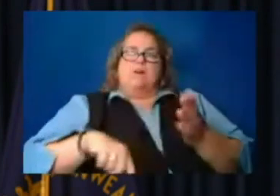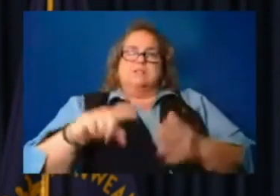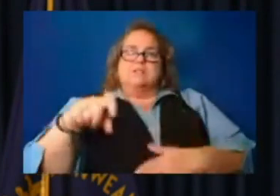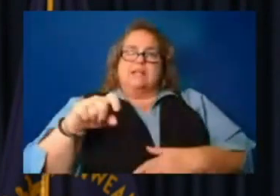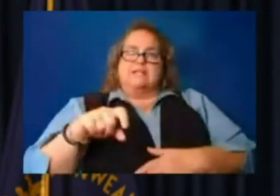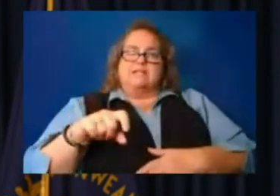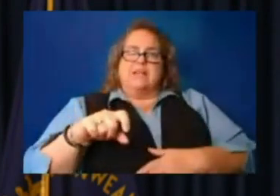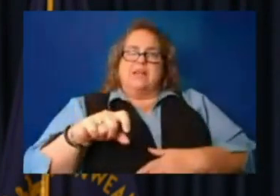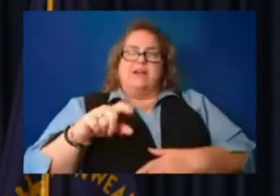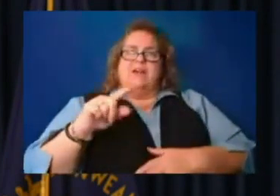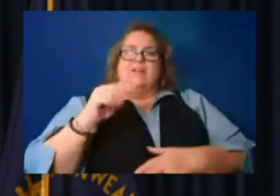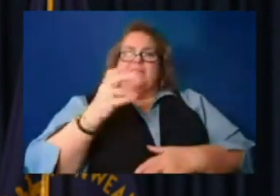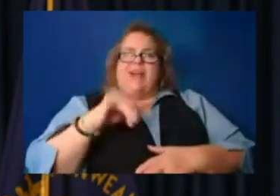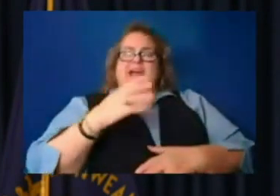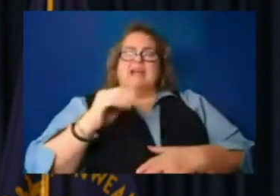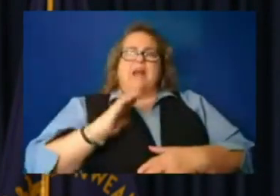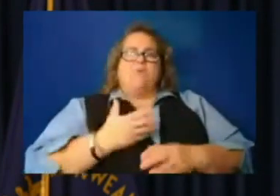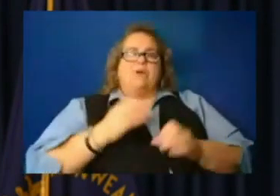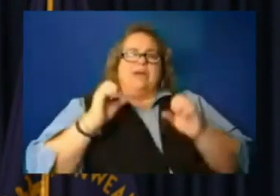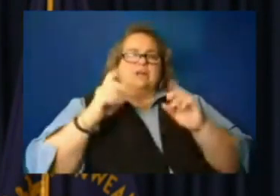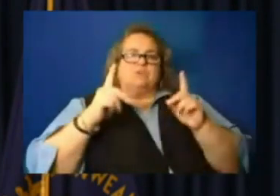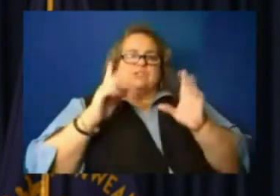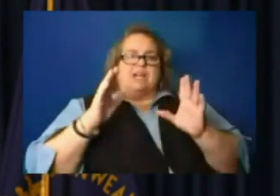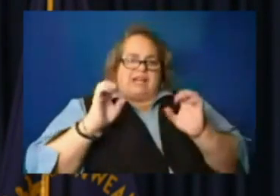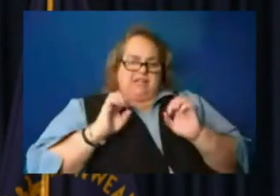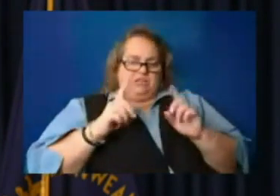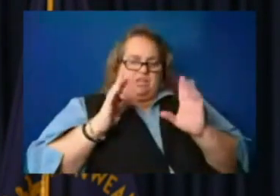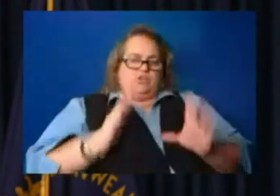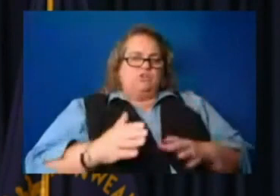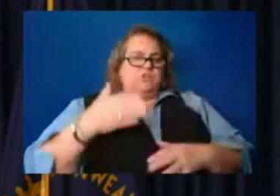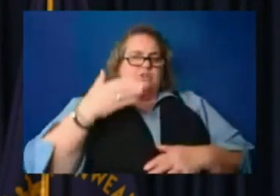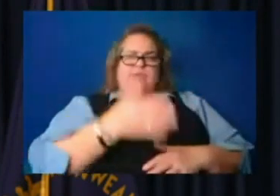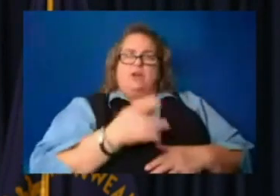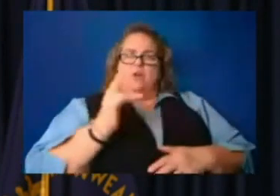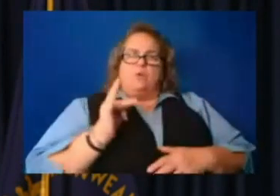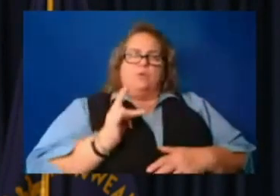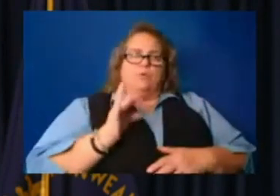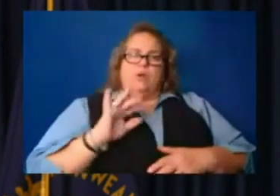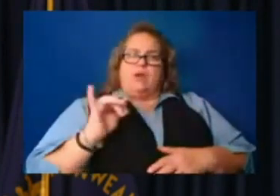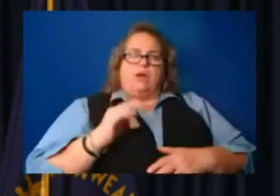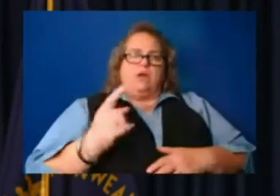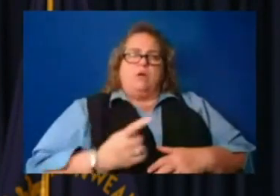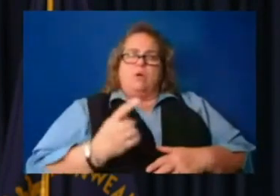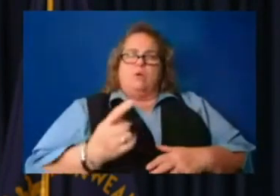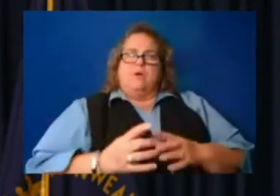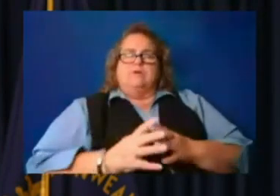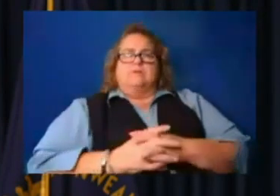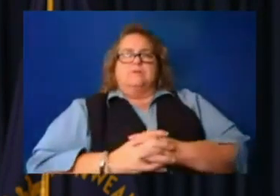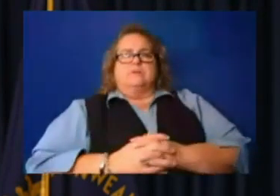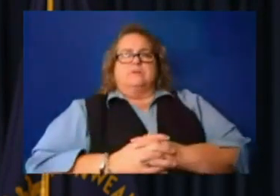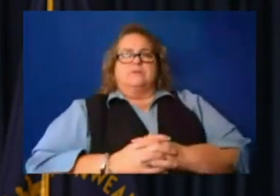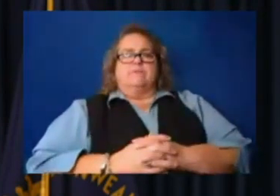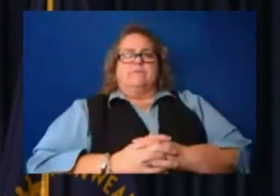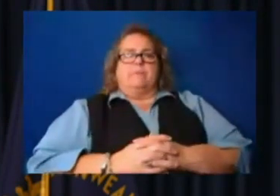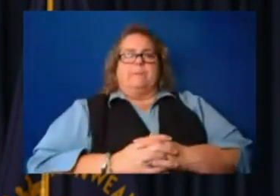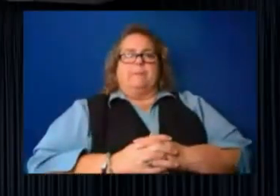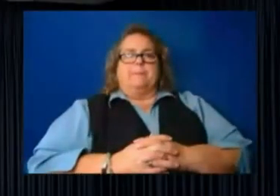educators out in force, um, like they always are. All right. Now we'll go to the other late tech Tom.